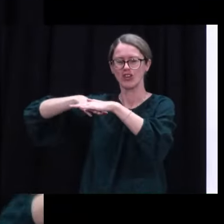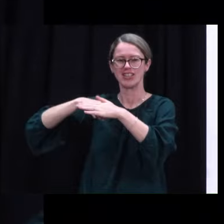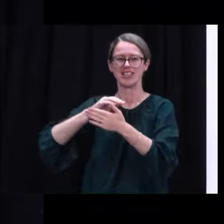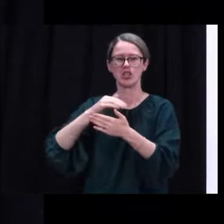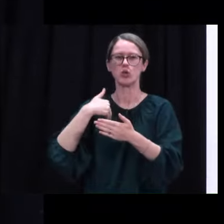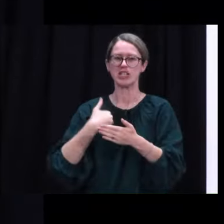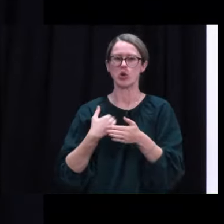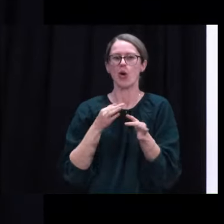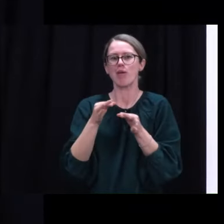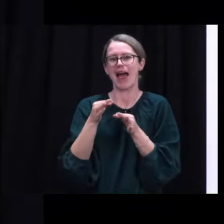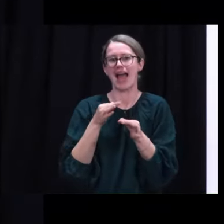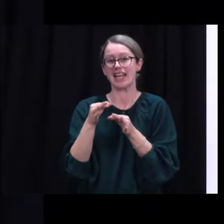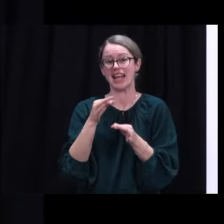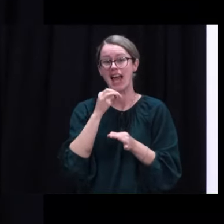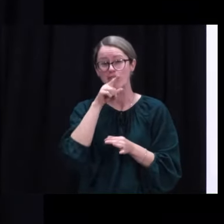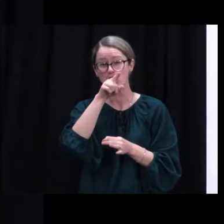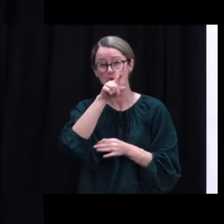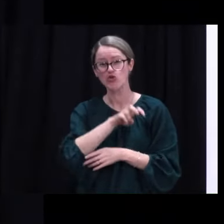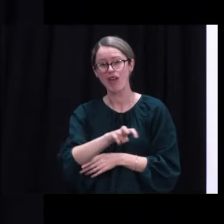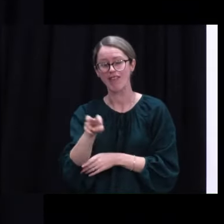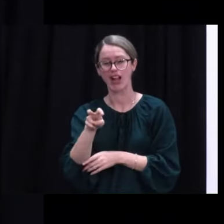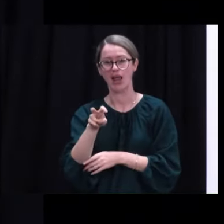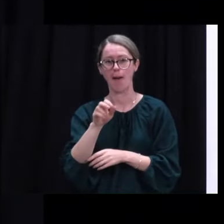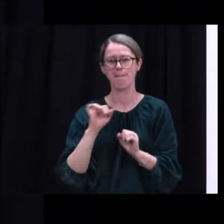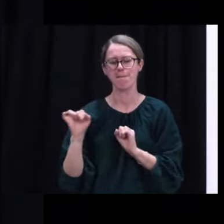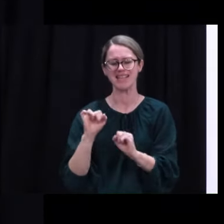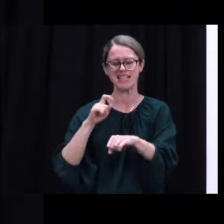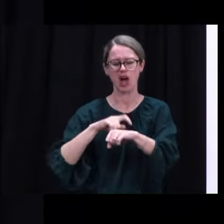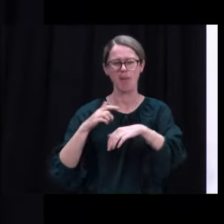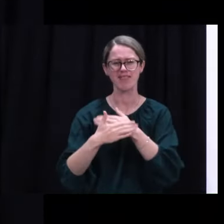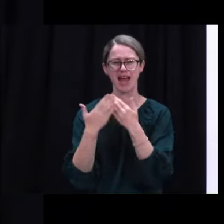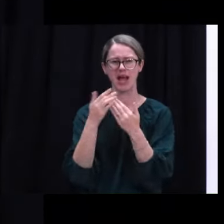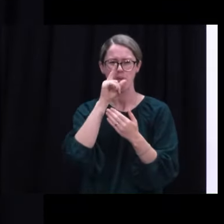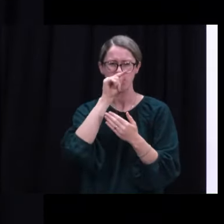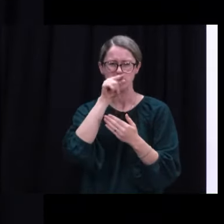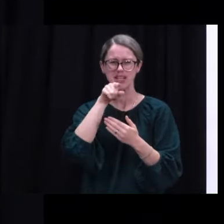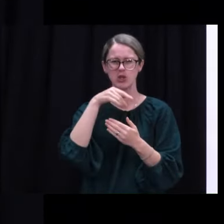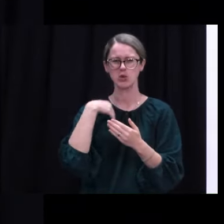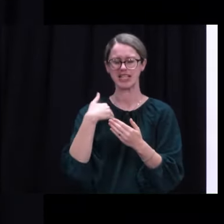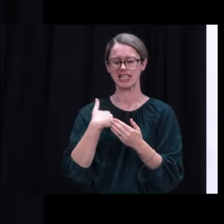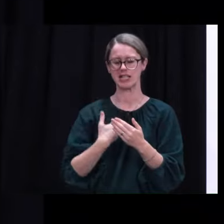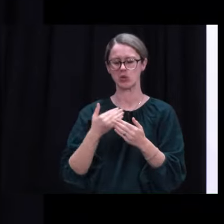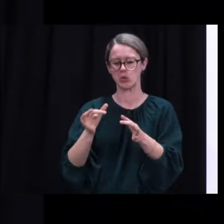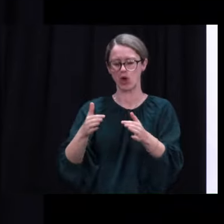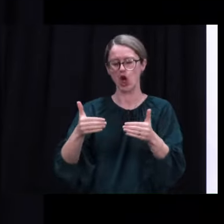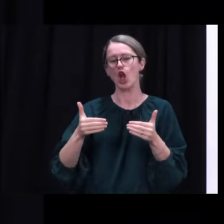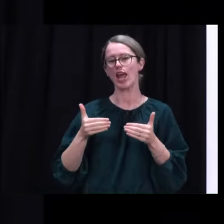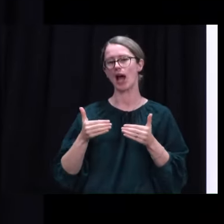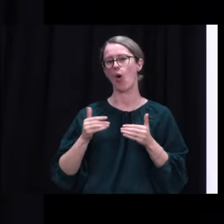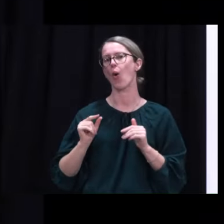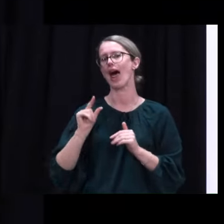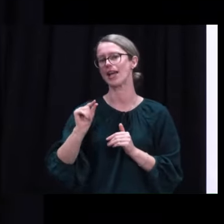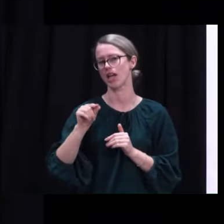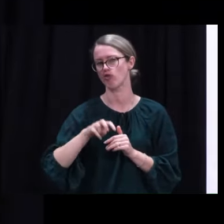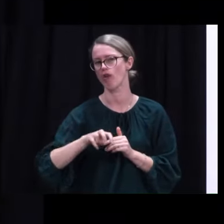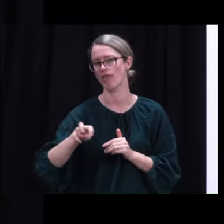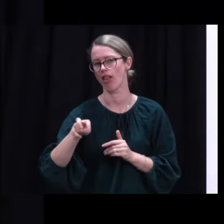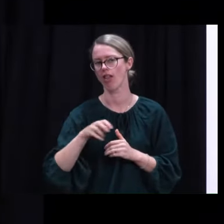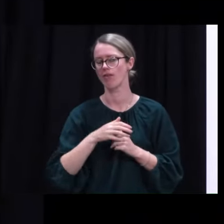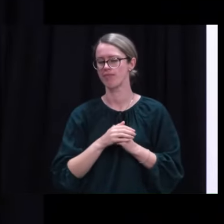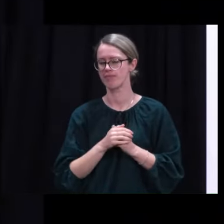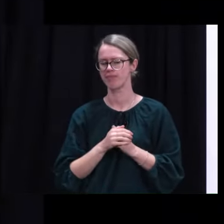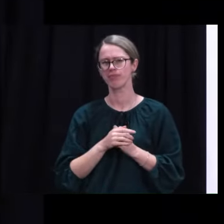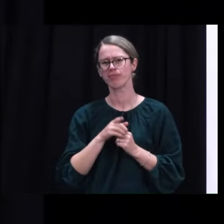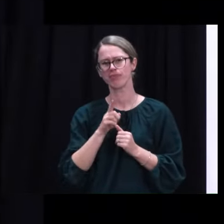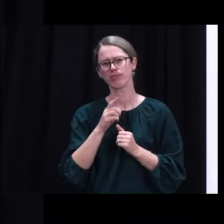If you normally travel at peak time, you may want to consider whether or not you alter up your journey time just to be sure. Please so again, continue